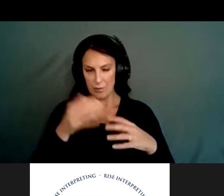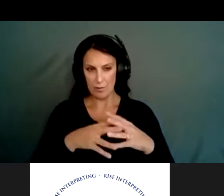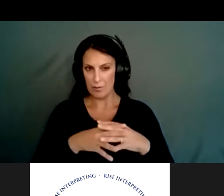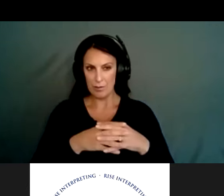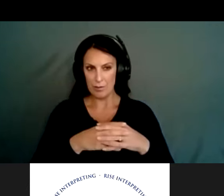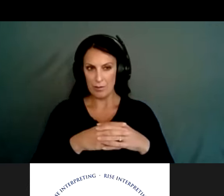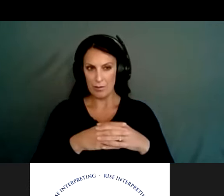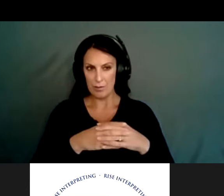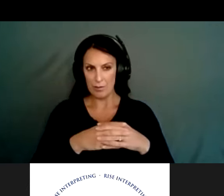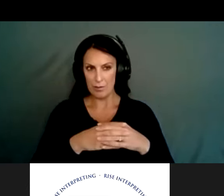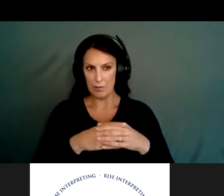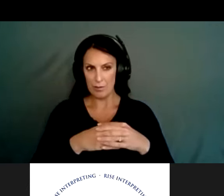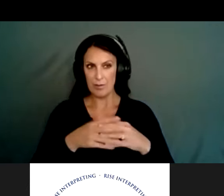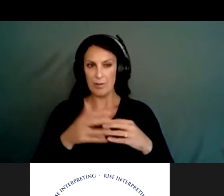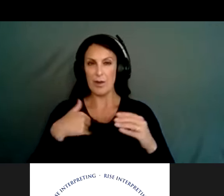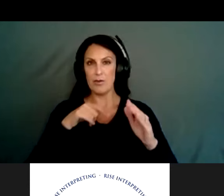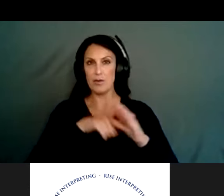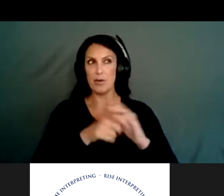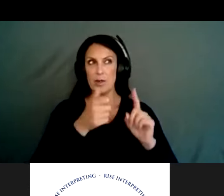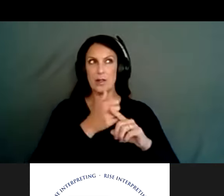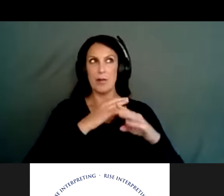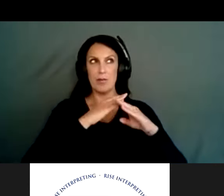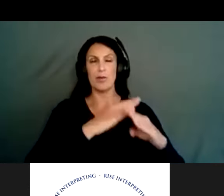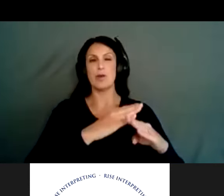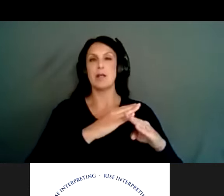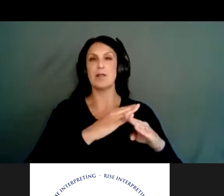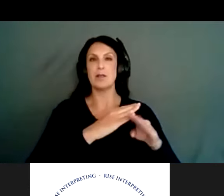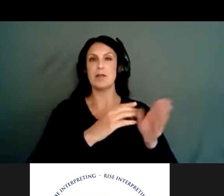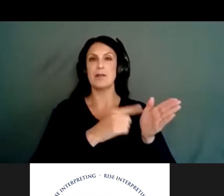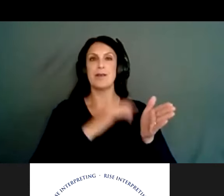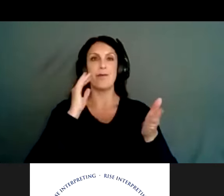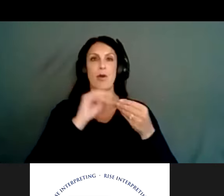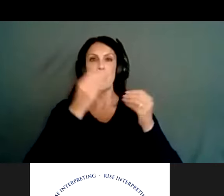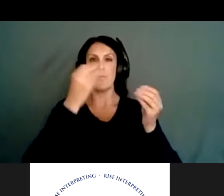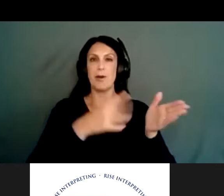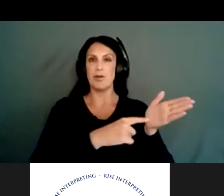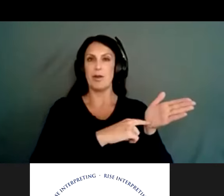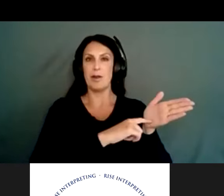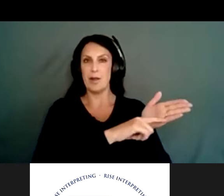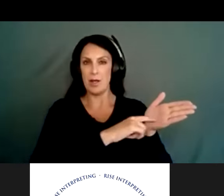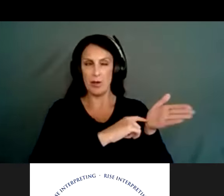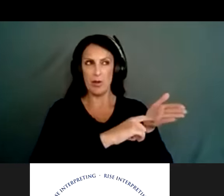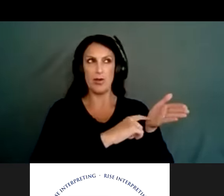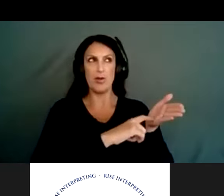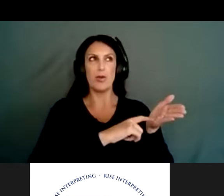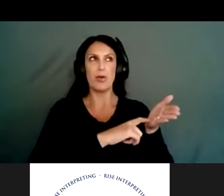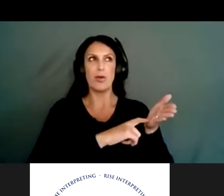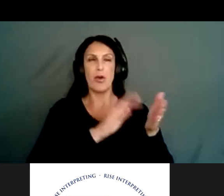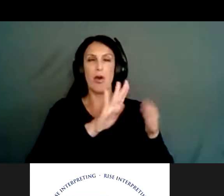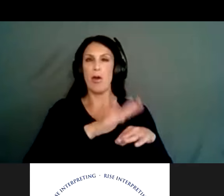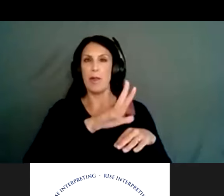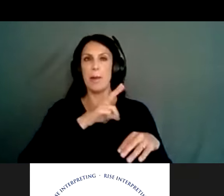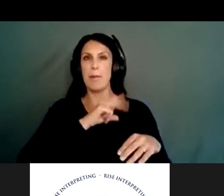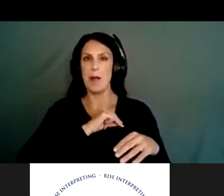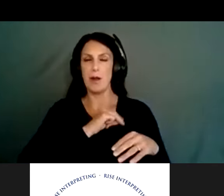Having suicide prevention numbers on the back of the badges, but we've also discussed, um, a little bit about the